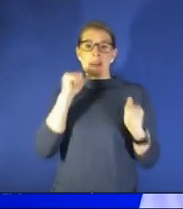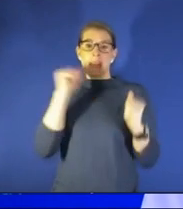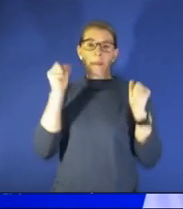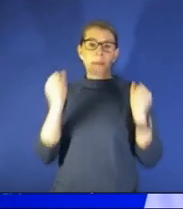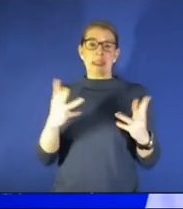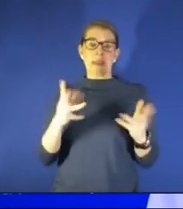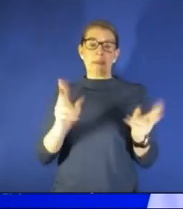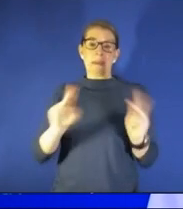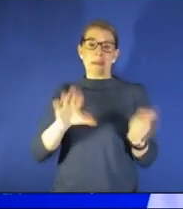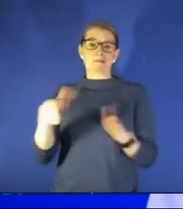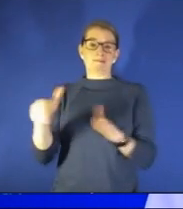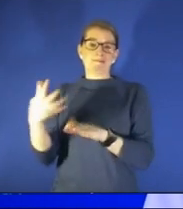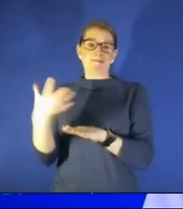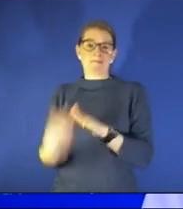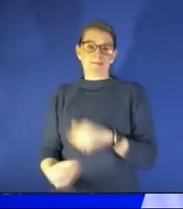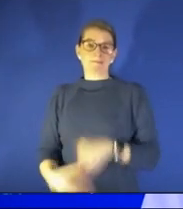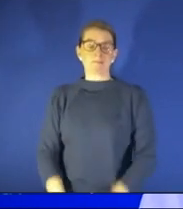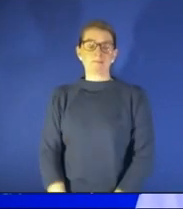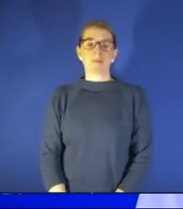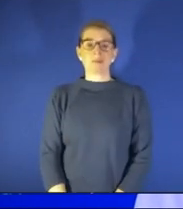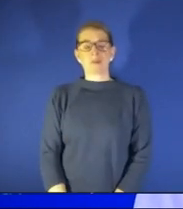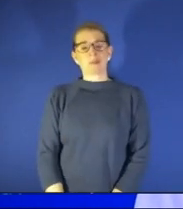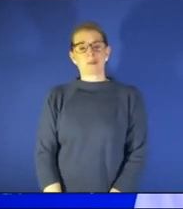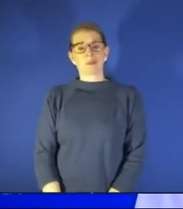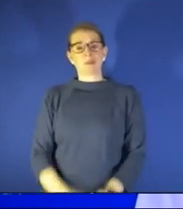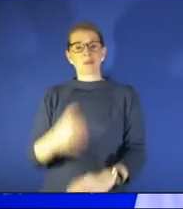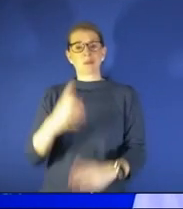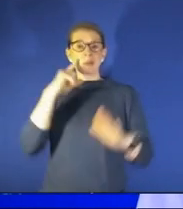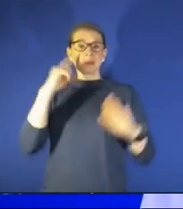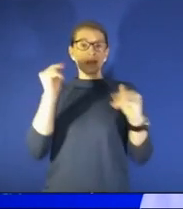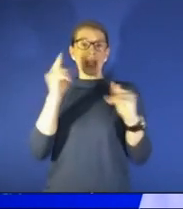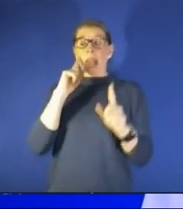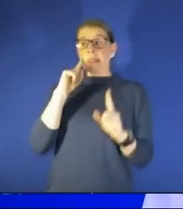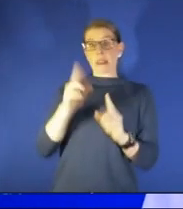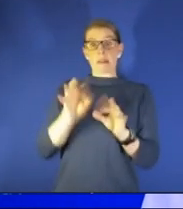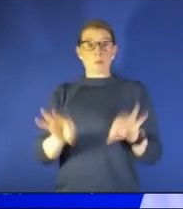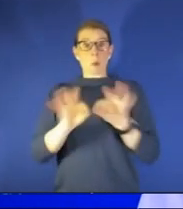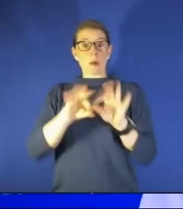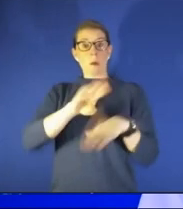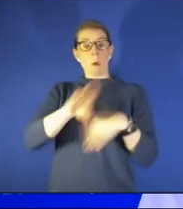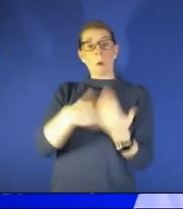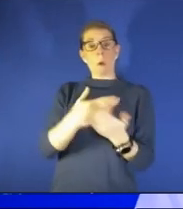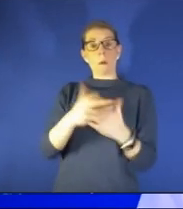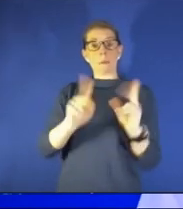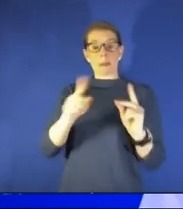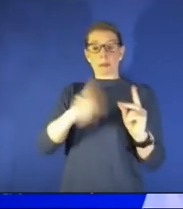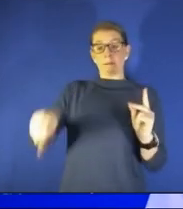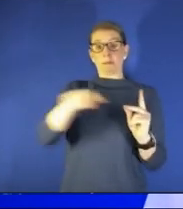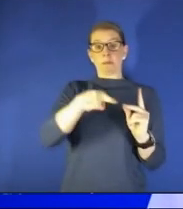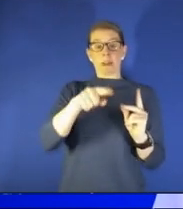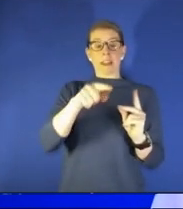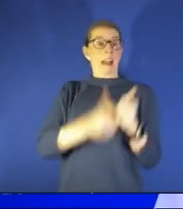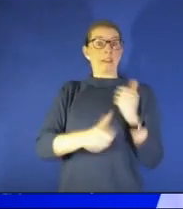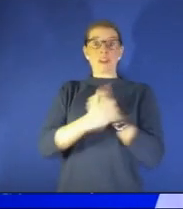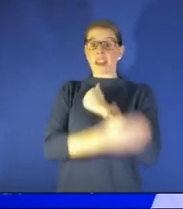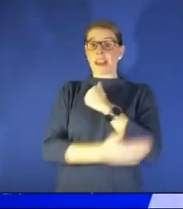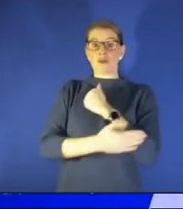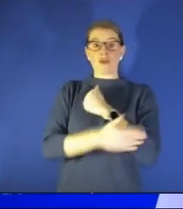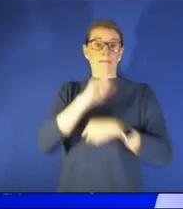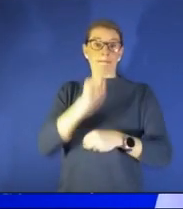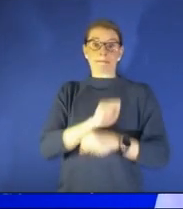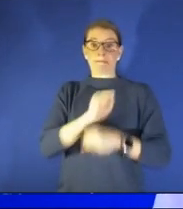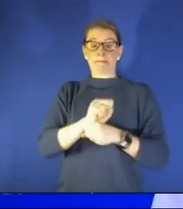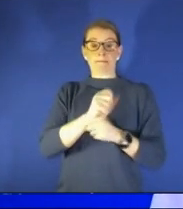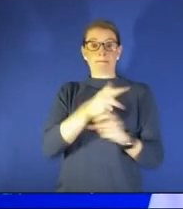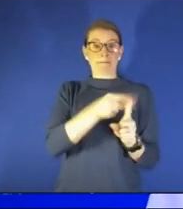loss of life but i think it's going to be important to get everybody in those countries in every country really vaccinated and get those